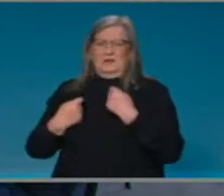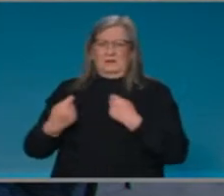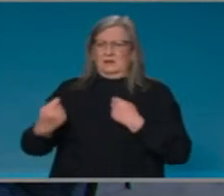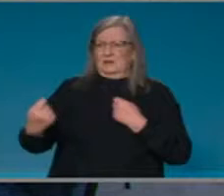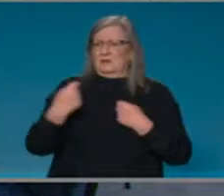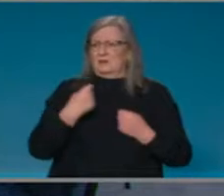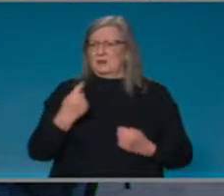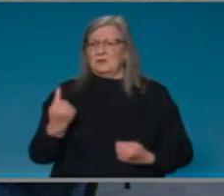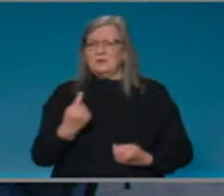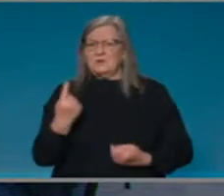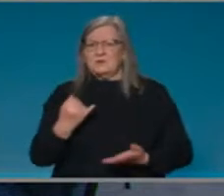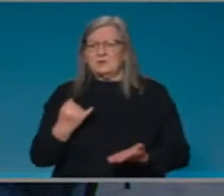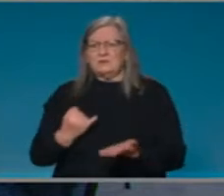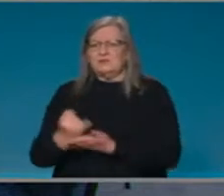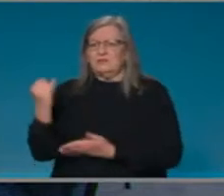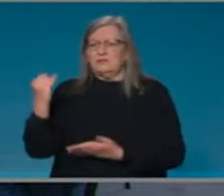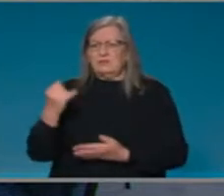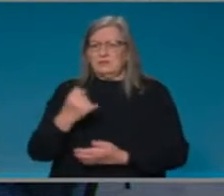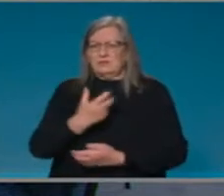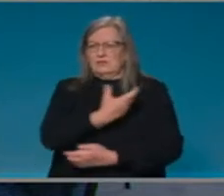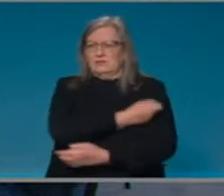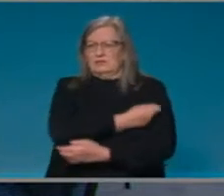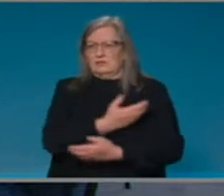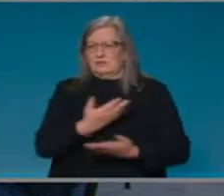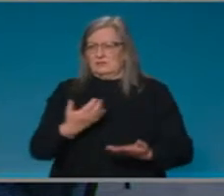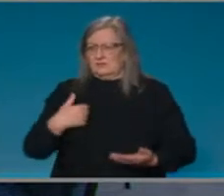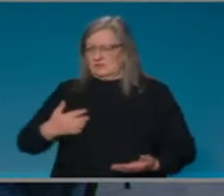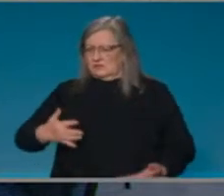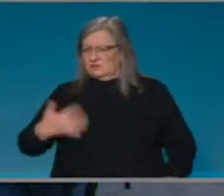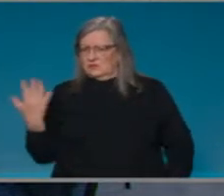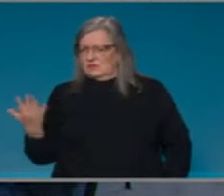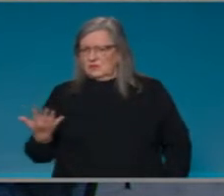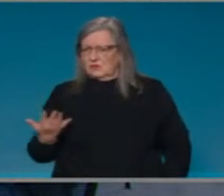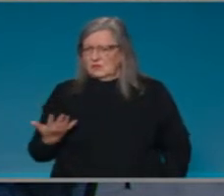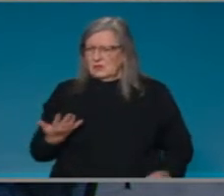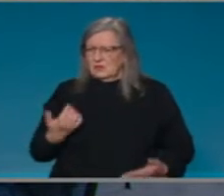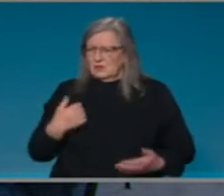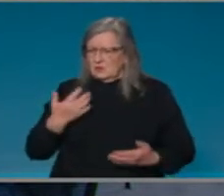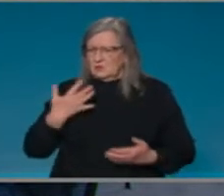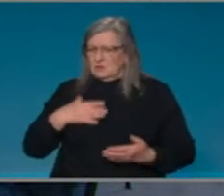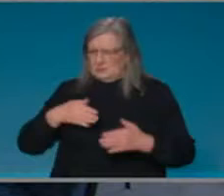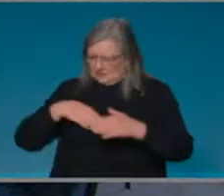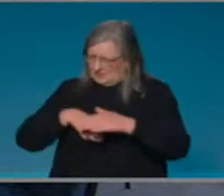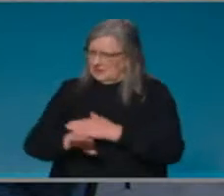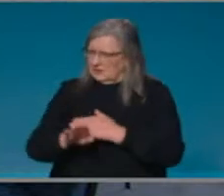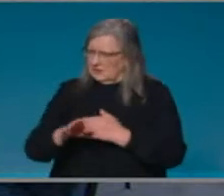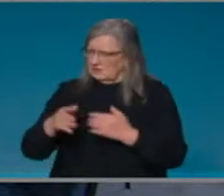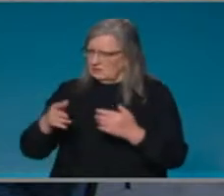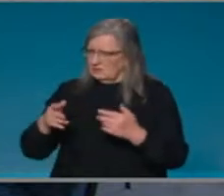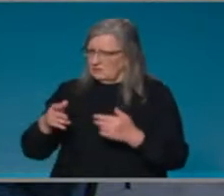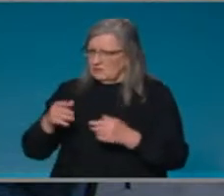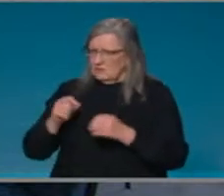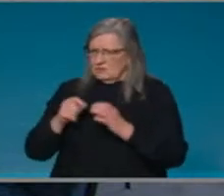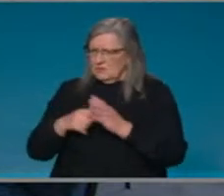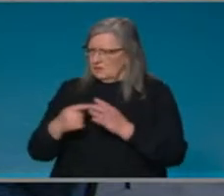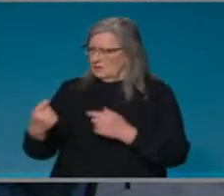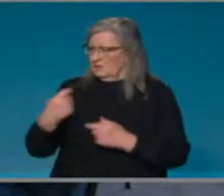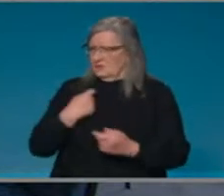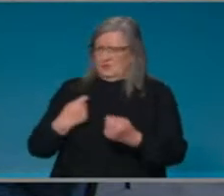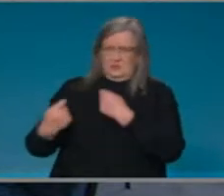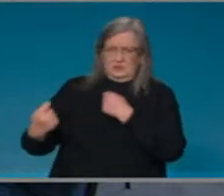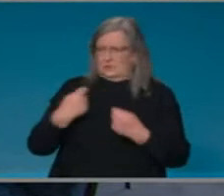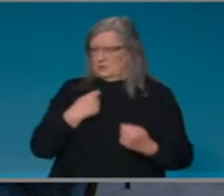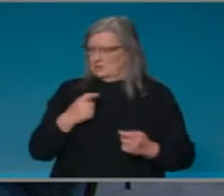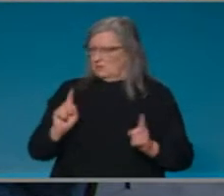don't want to, um, have to get vaccinated to enter the premises. This isn't inevitable, even though those protections exist for them under